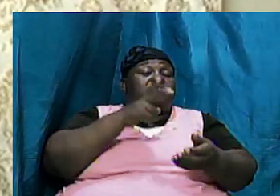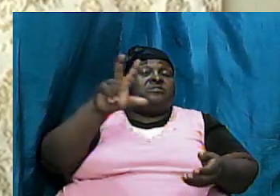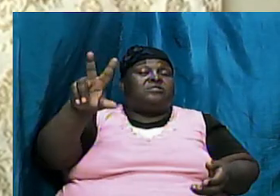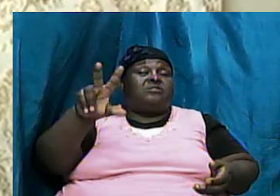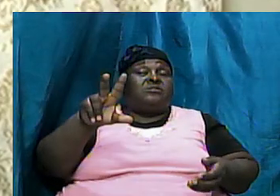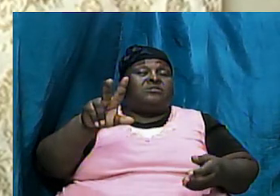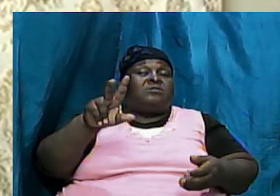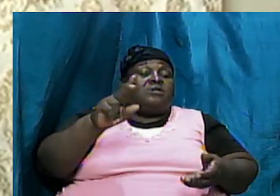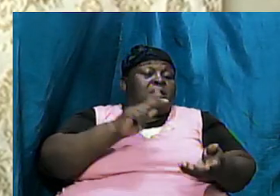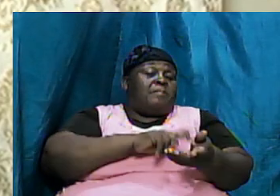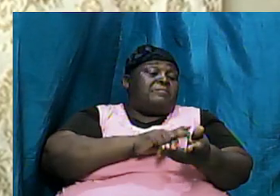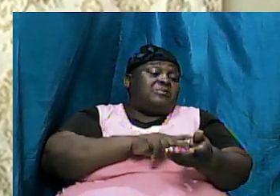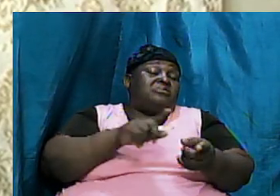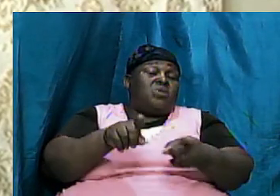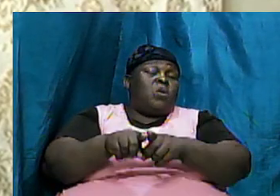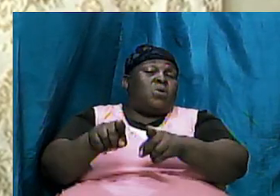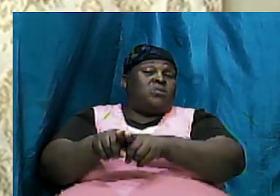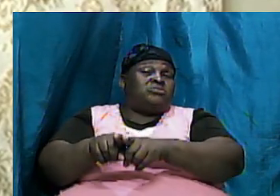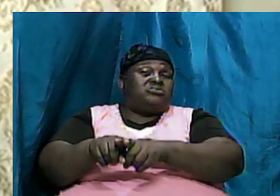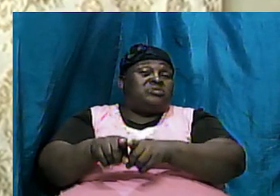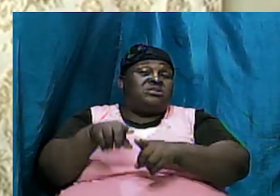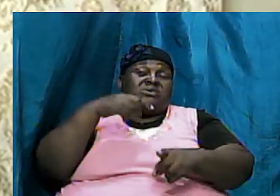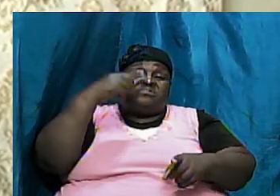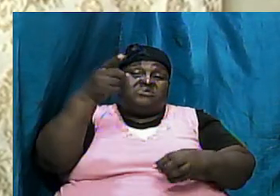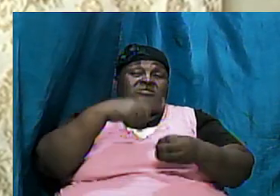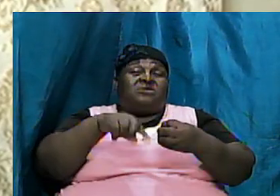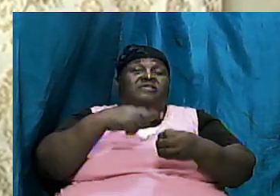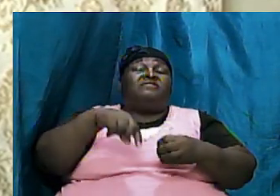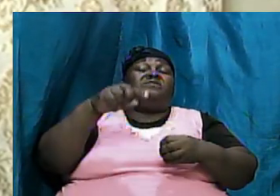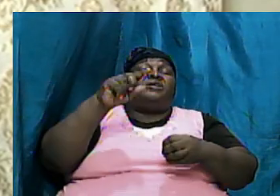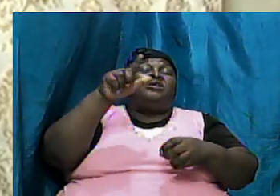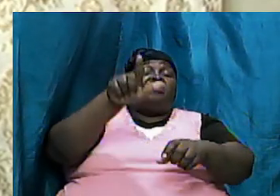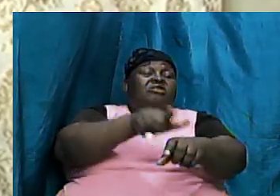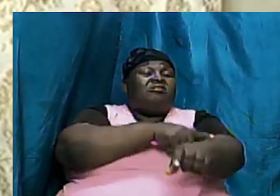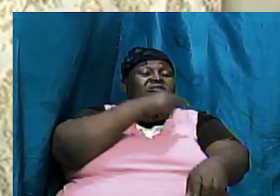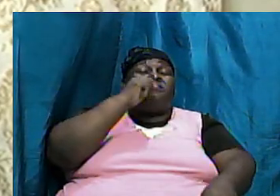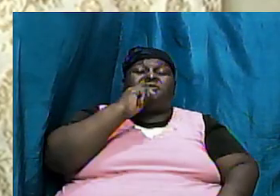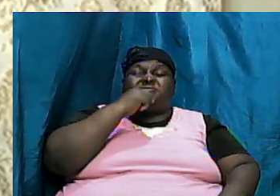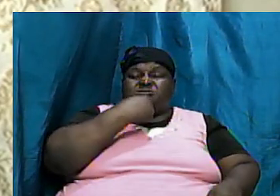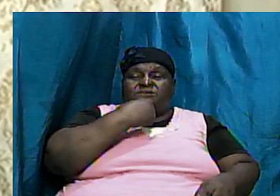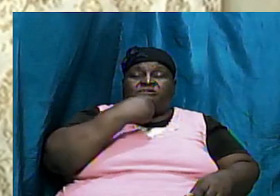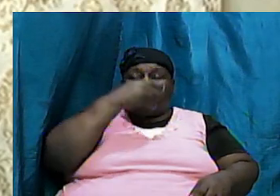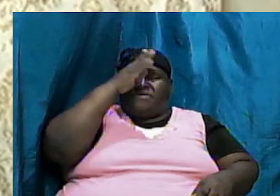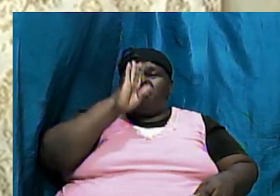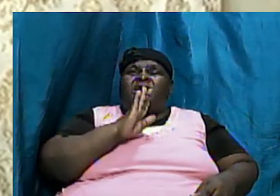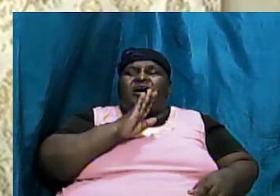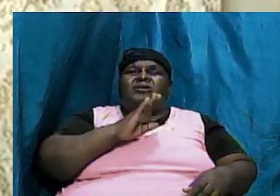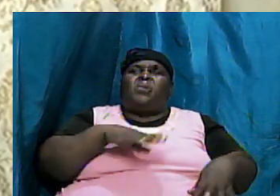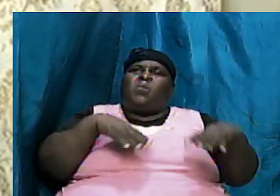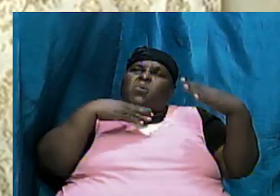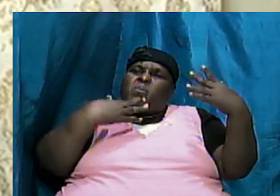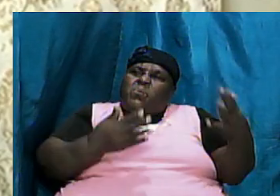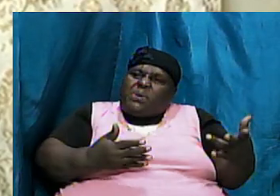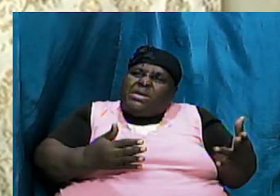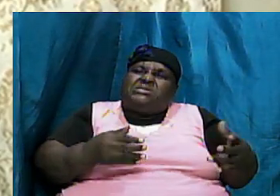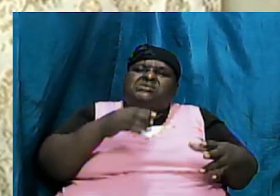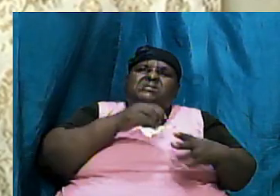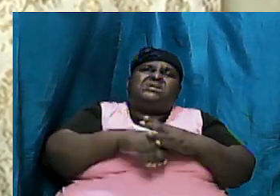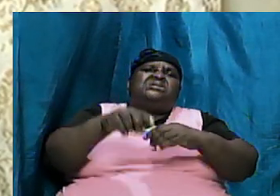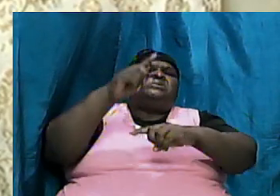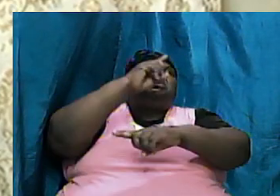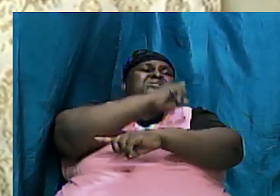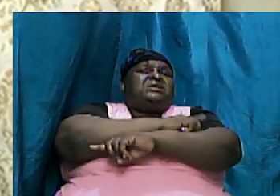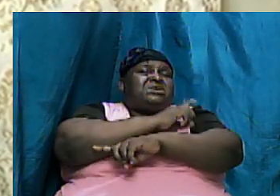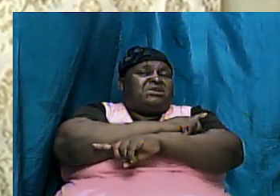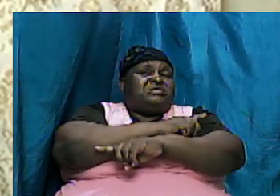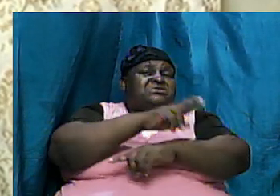is also speaking about the long suffering of God in that he waited in the days of Noah he